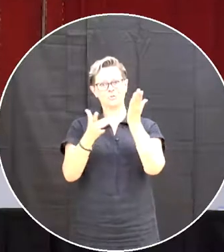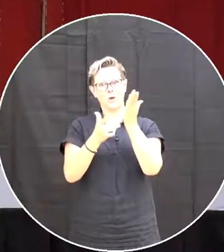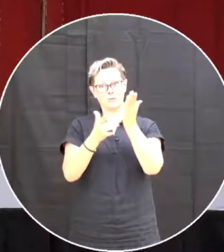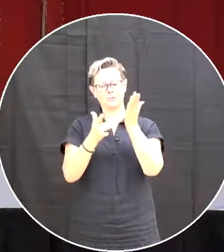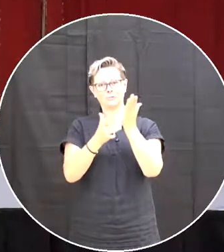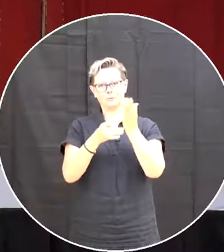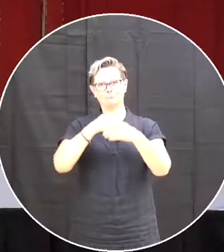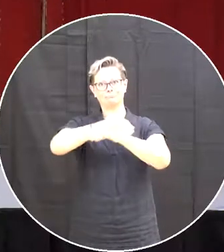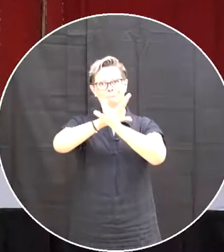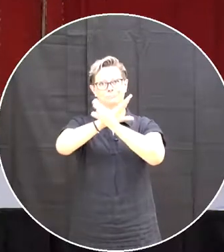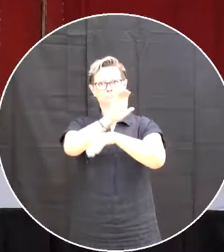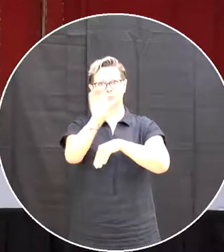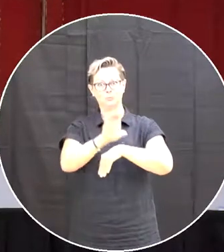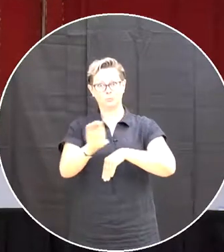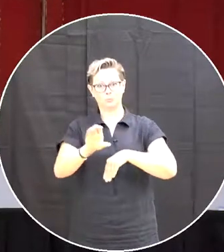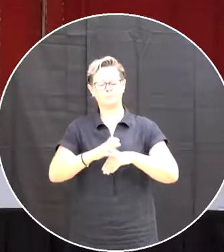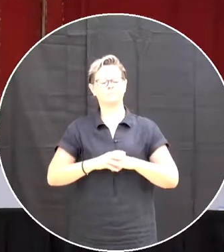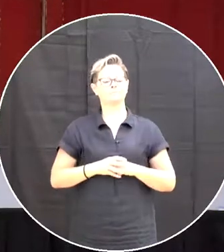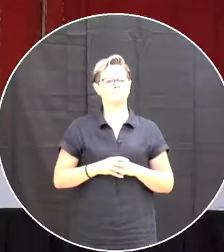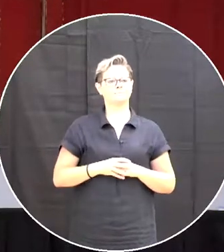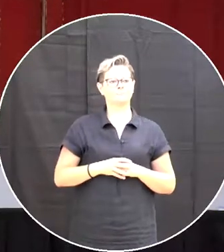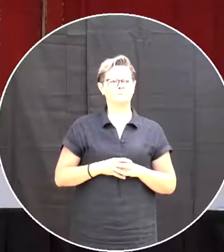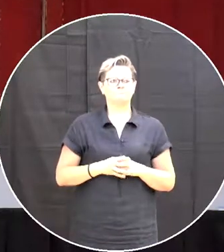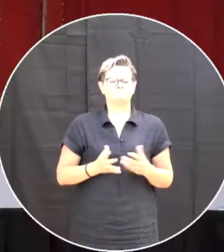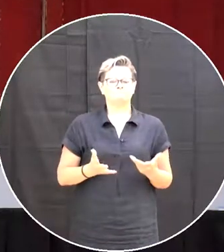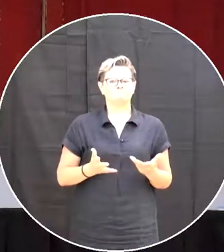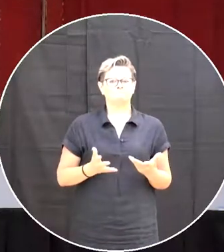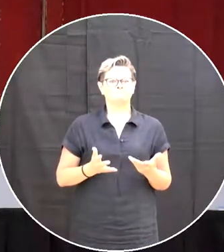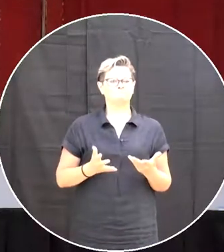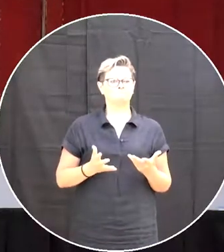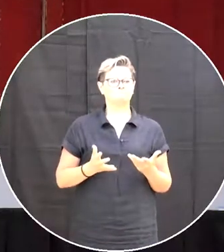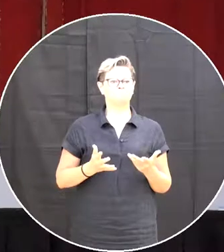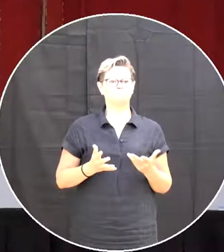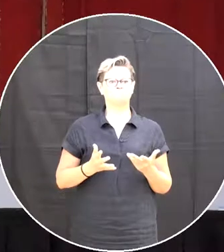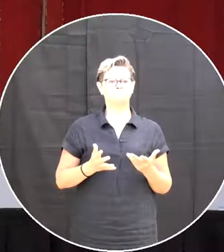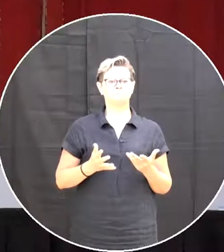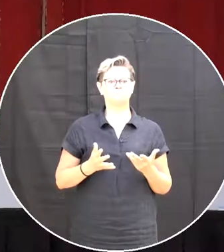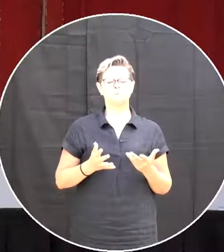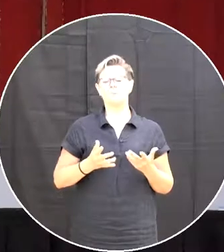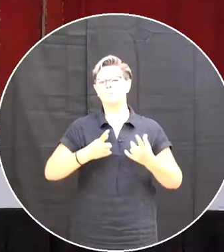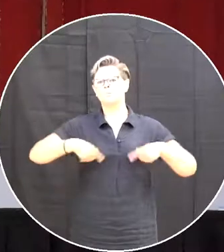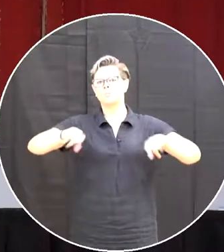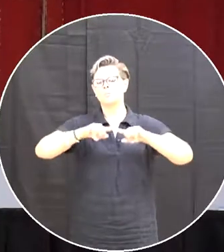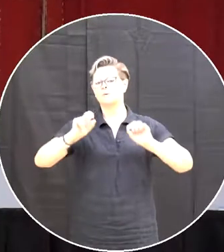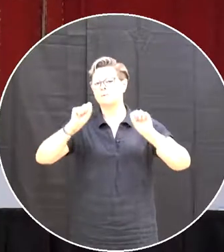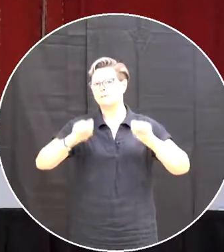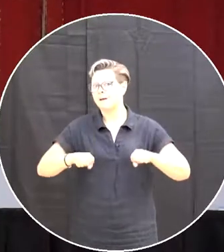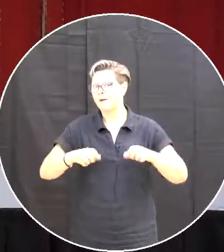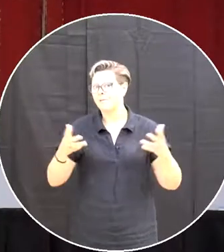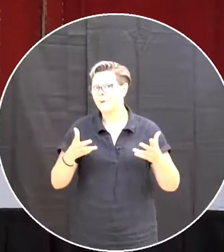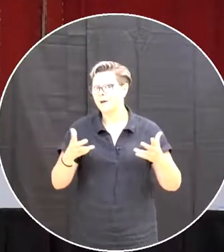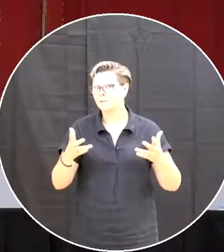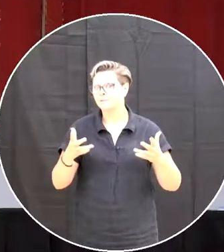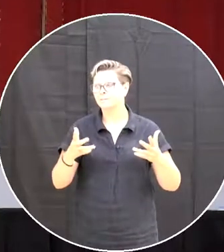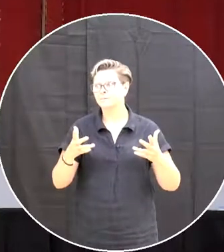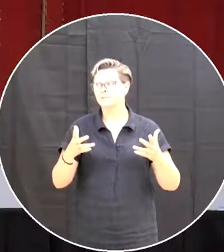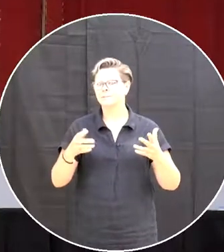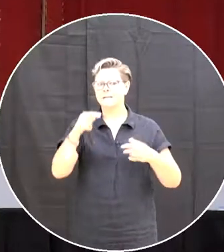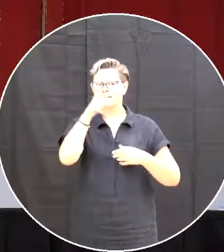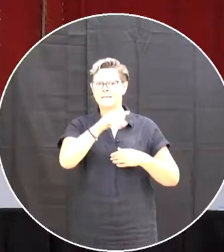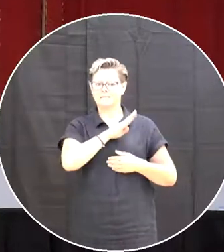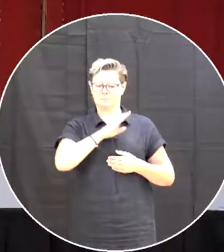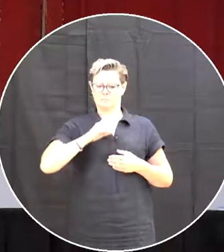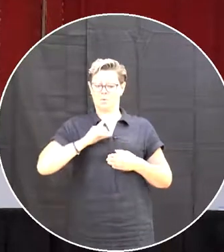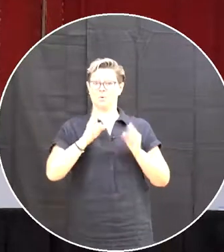and zoom we have the ability to uh move our board